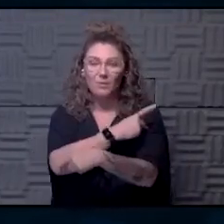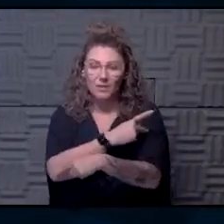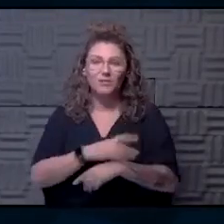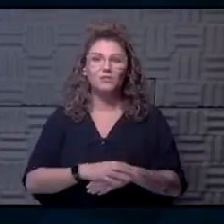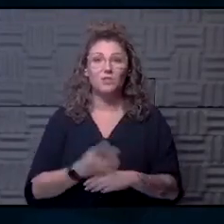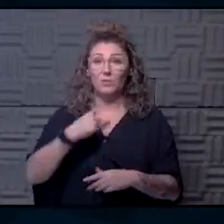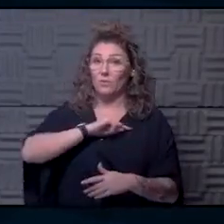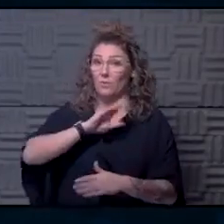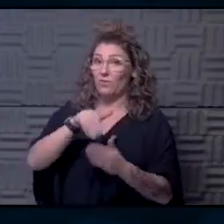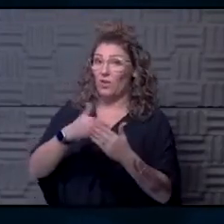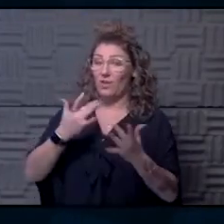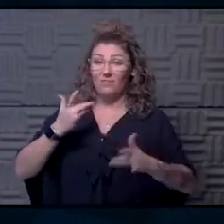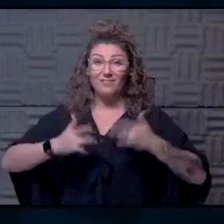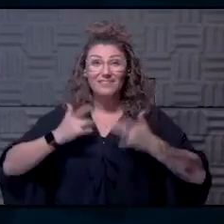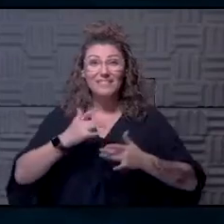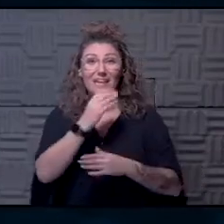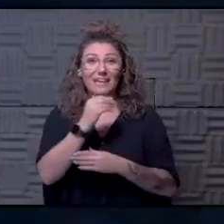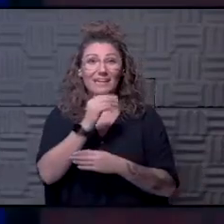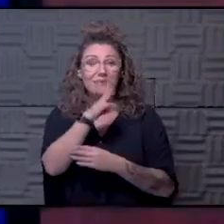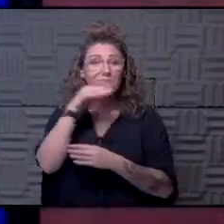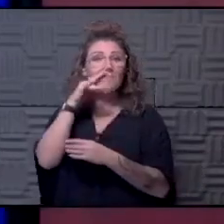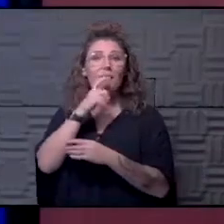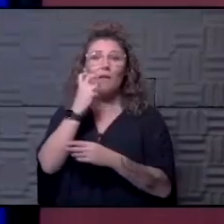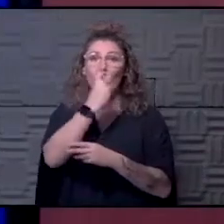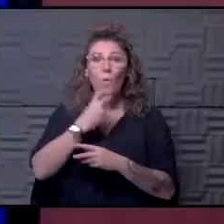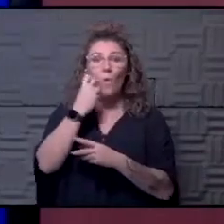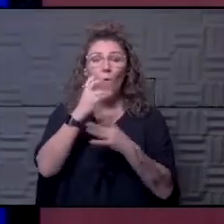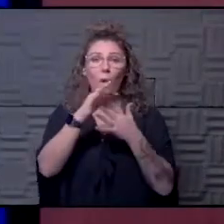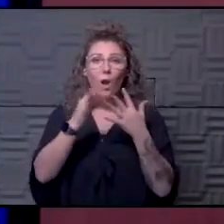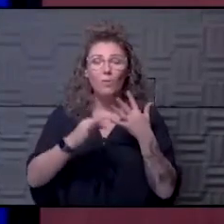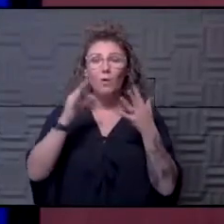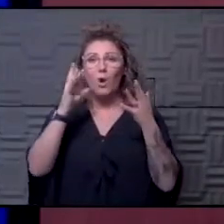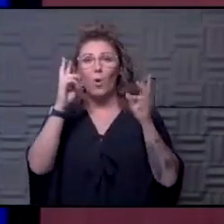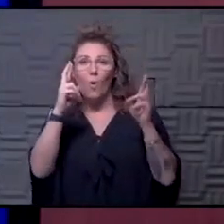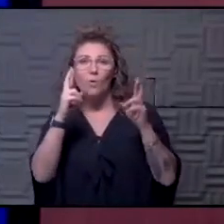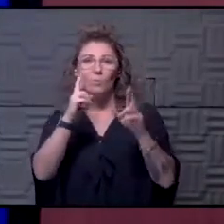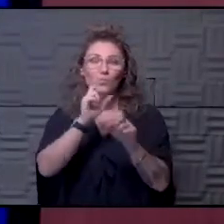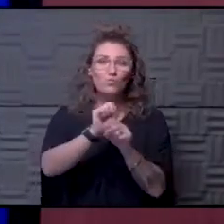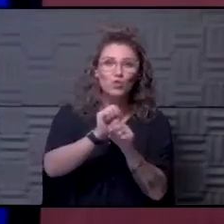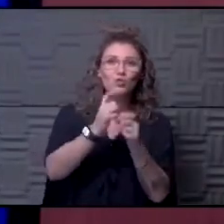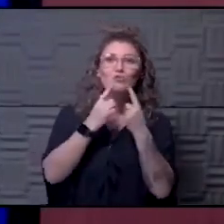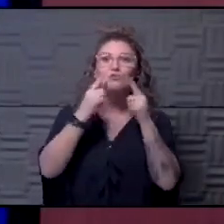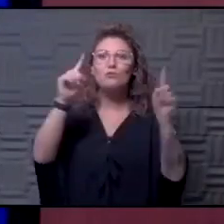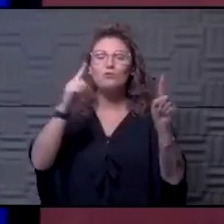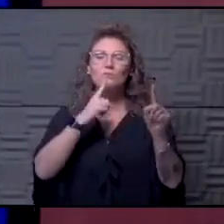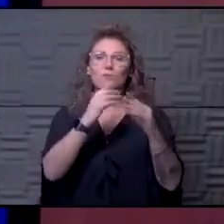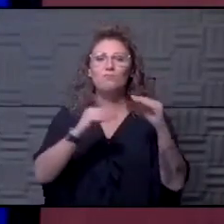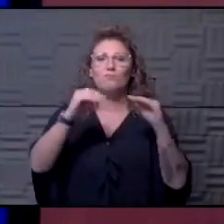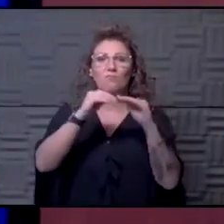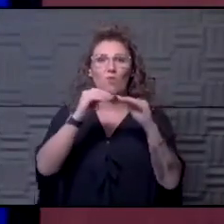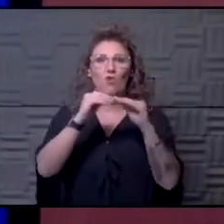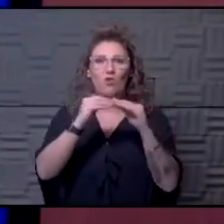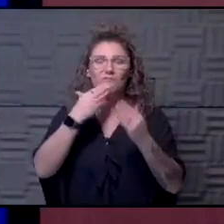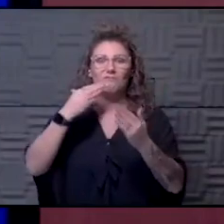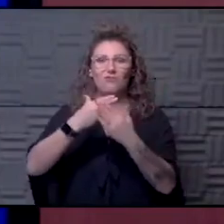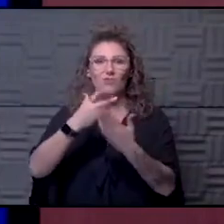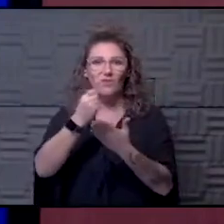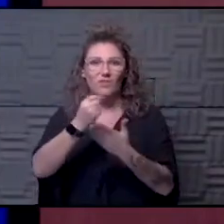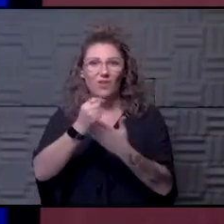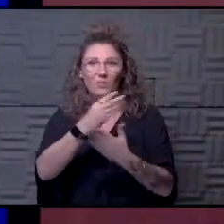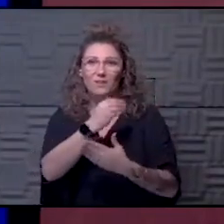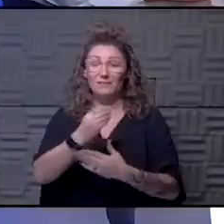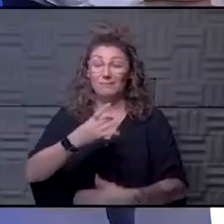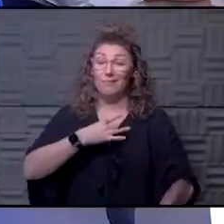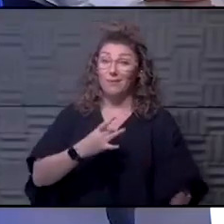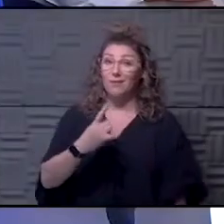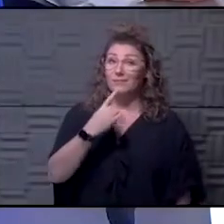think we're all excited to see the inhaled and the oral options and hoping that those work because it would sure be good to have some more therapeutics early and into home. I would like